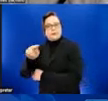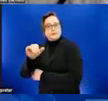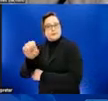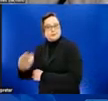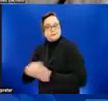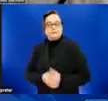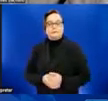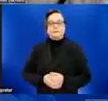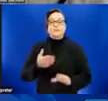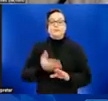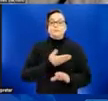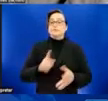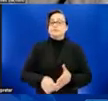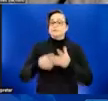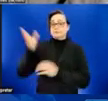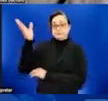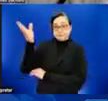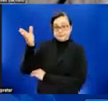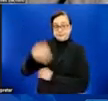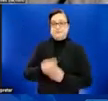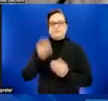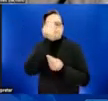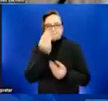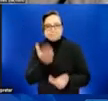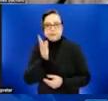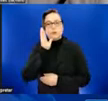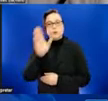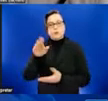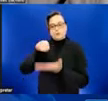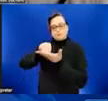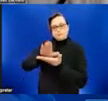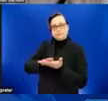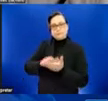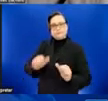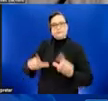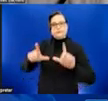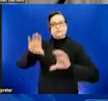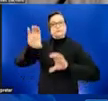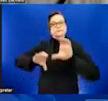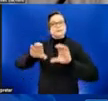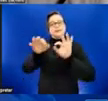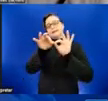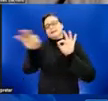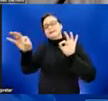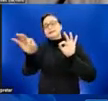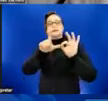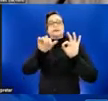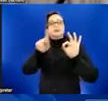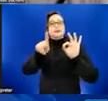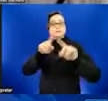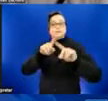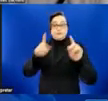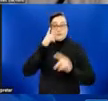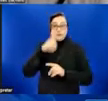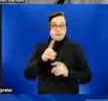I want to let you know that we'll put links in the chat for viewing. But to ask a question, please use the Q&A